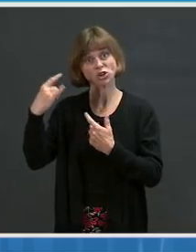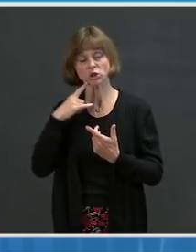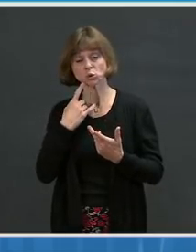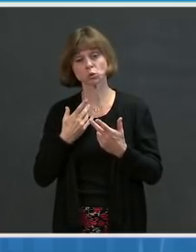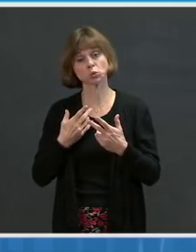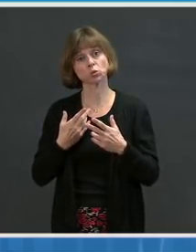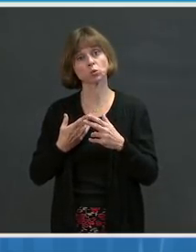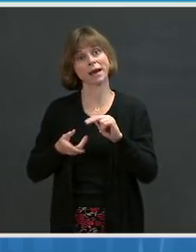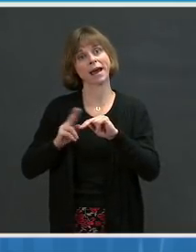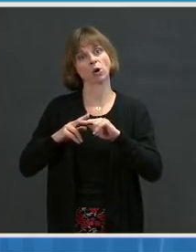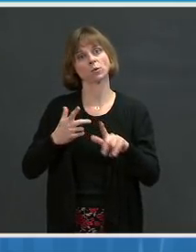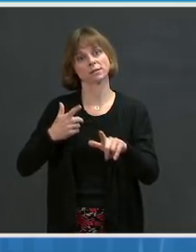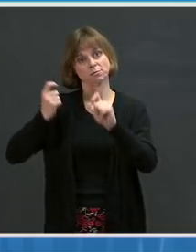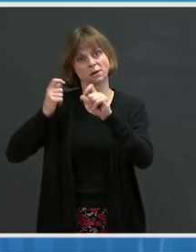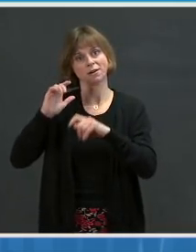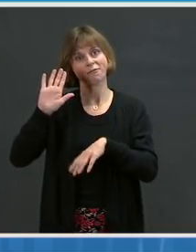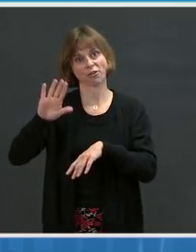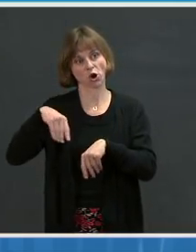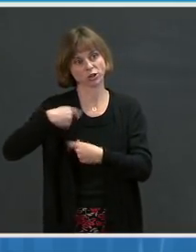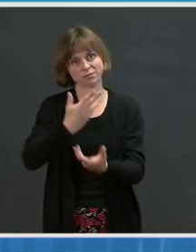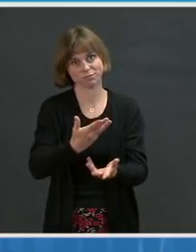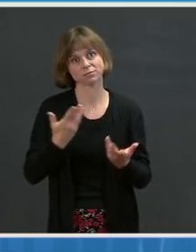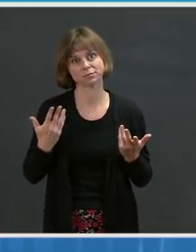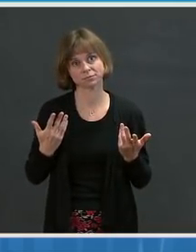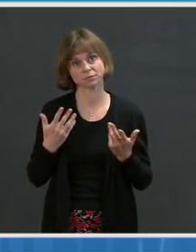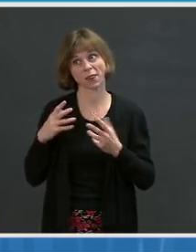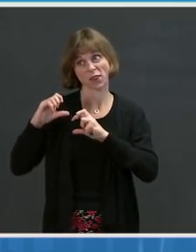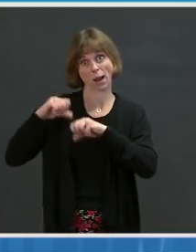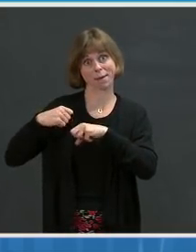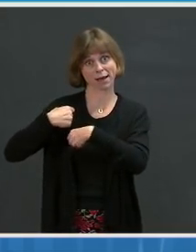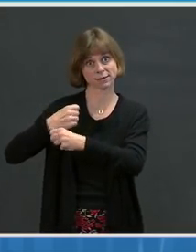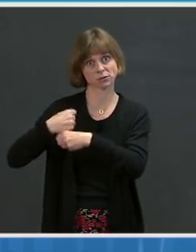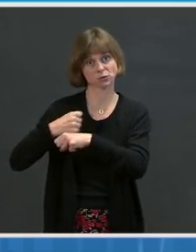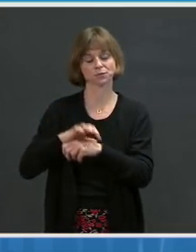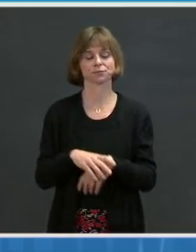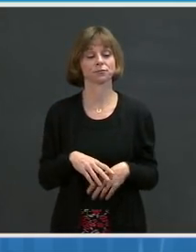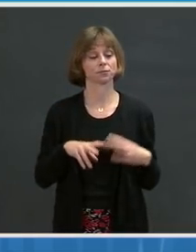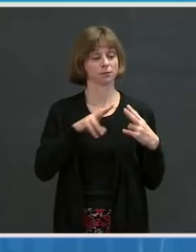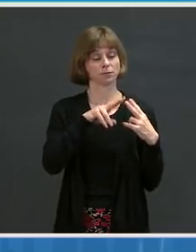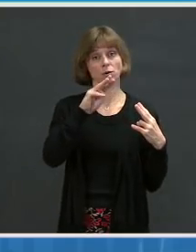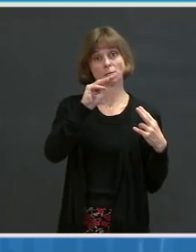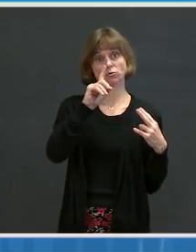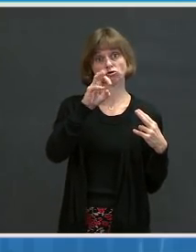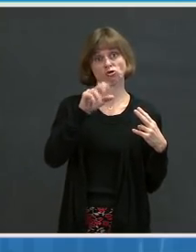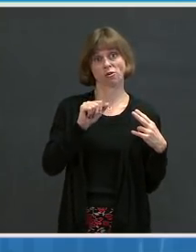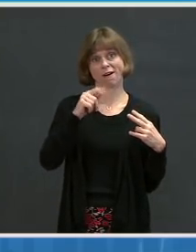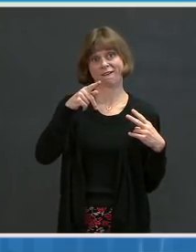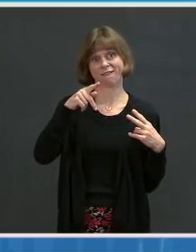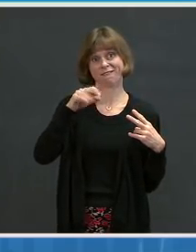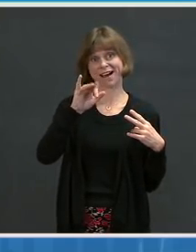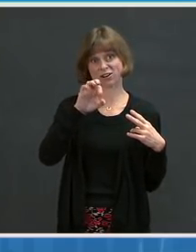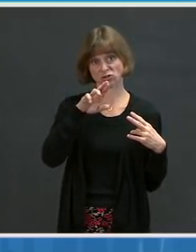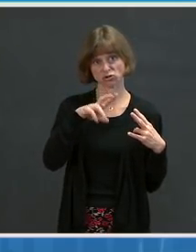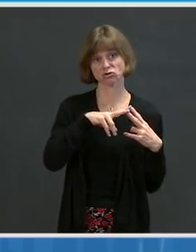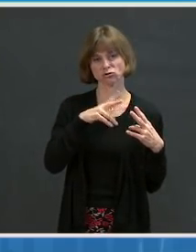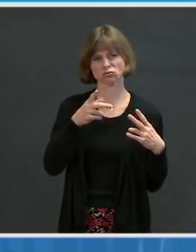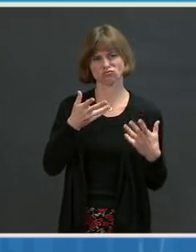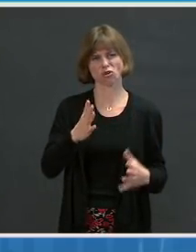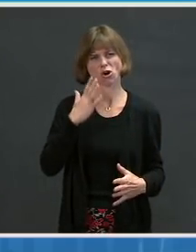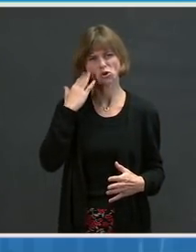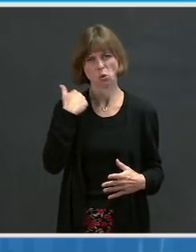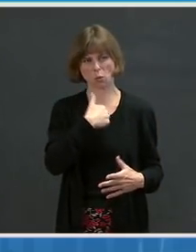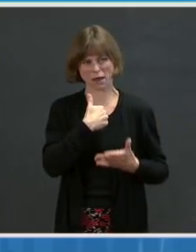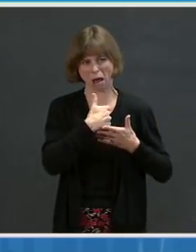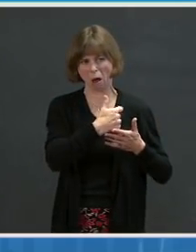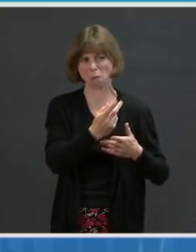On Moderna and Pfizer, as you know, we've done a lot to help both companies with their manufacturing processes.